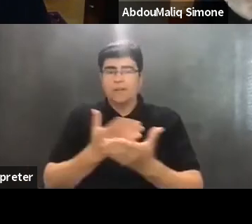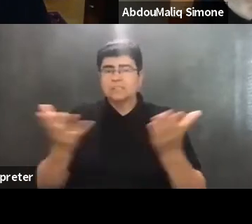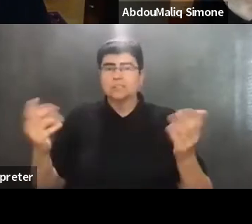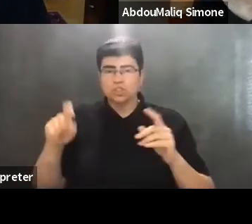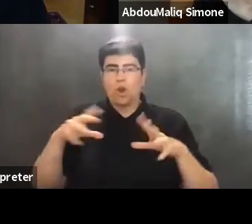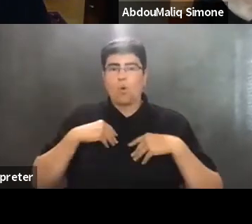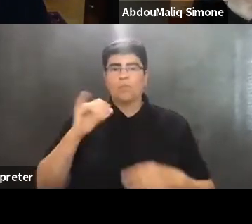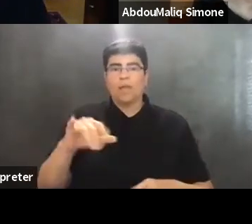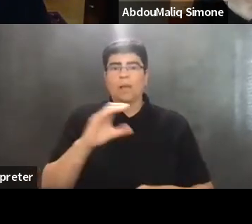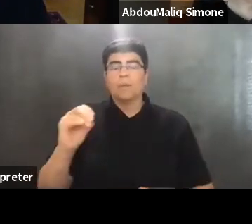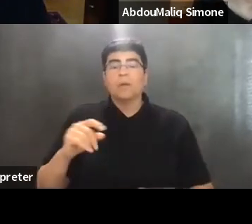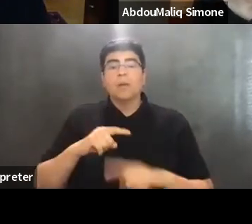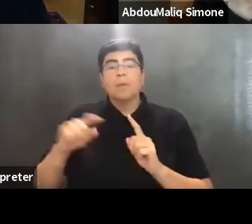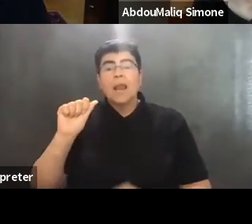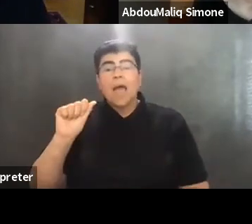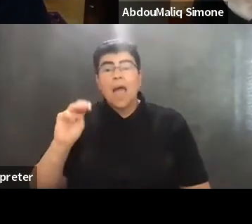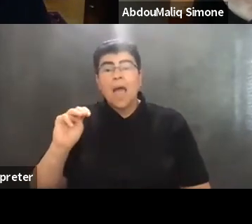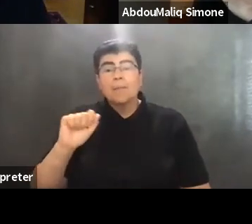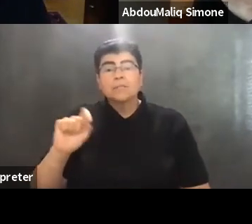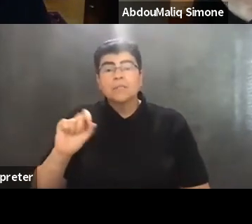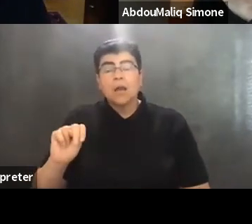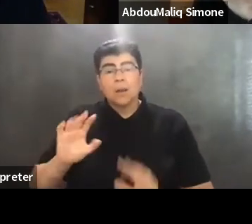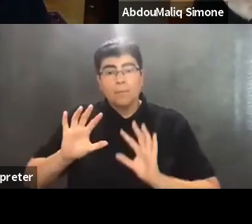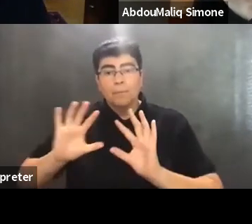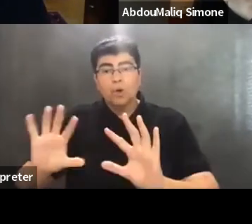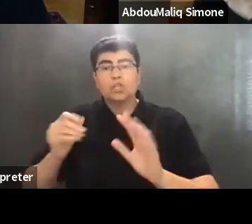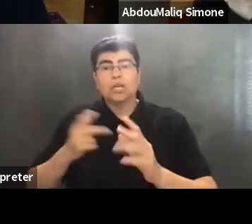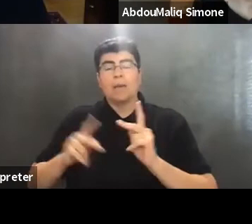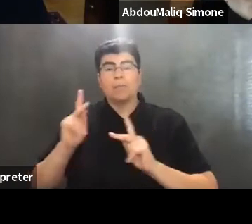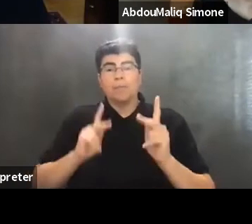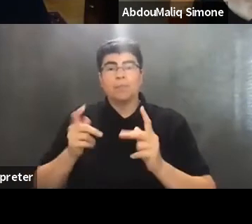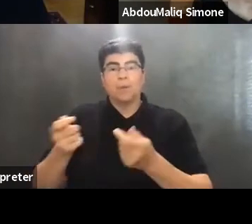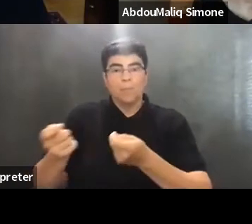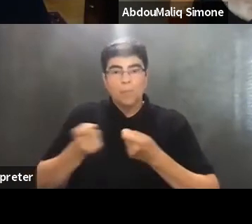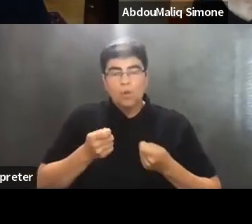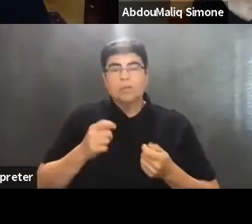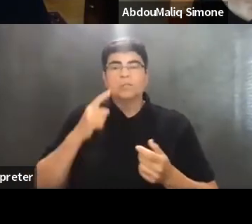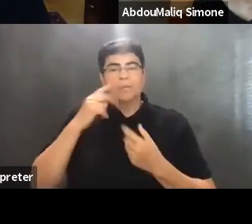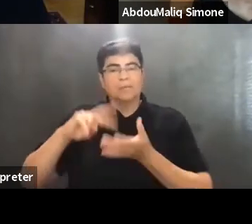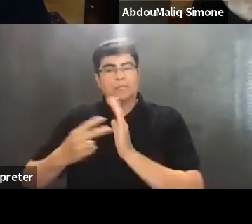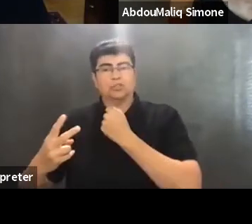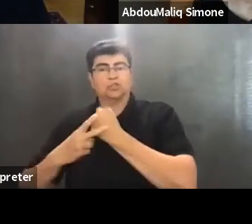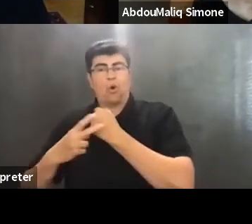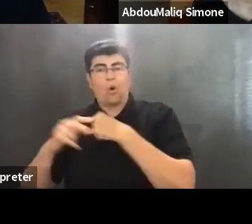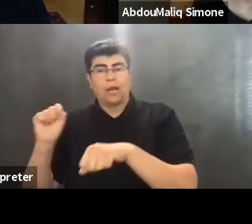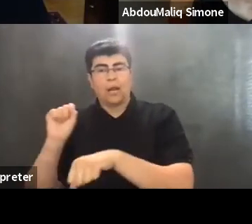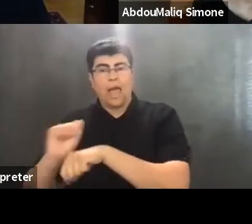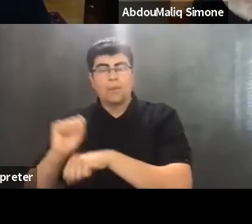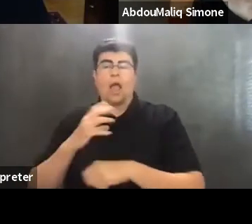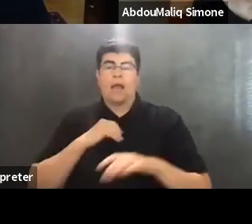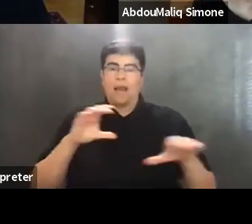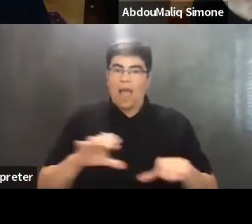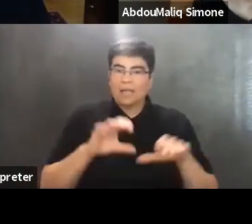Amazon pushes and pulls people and goods, which is to say they're stored labor, and then they're active labor,